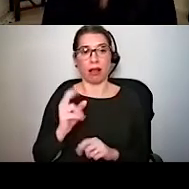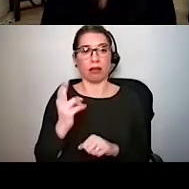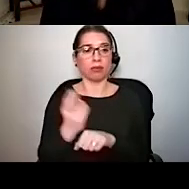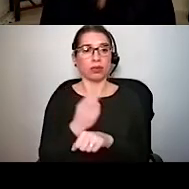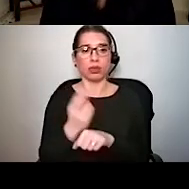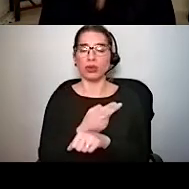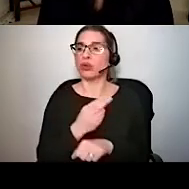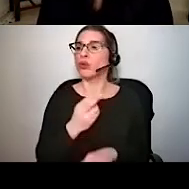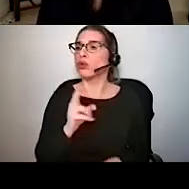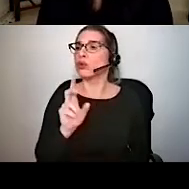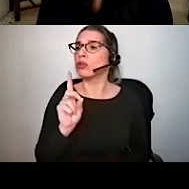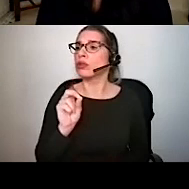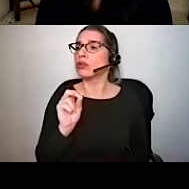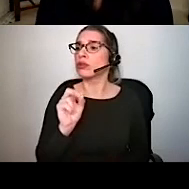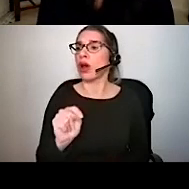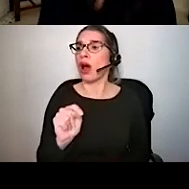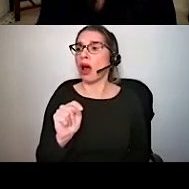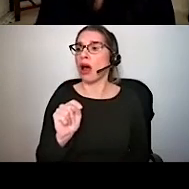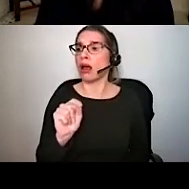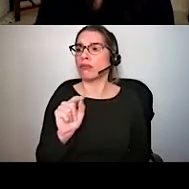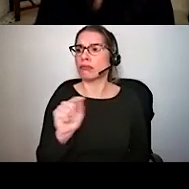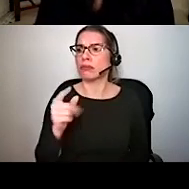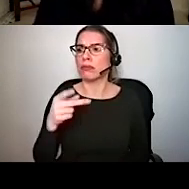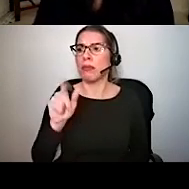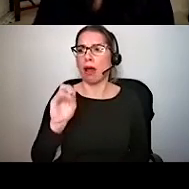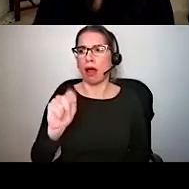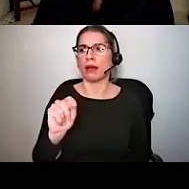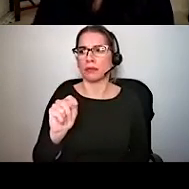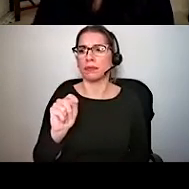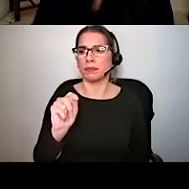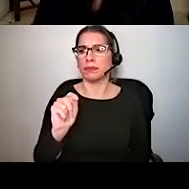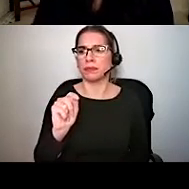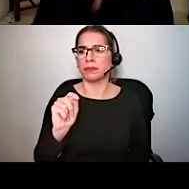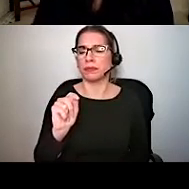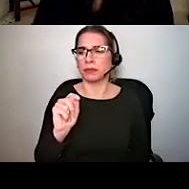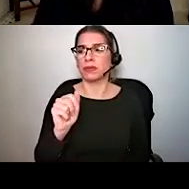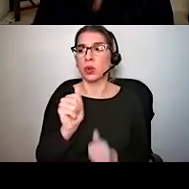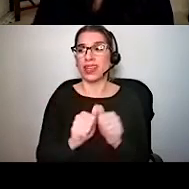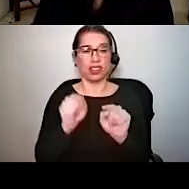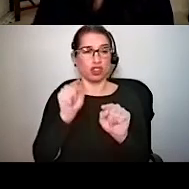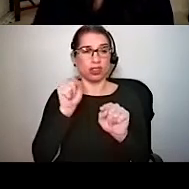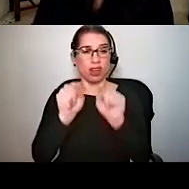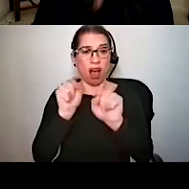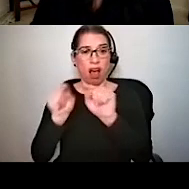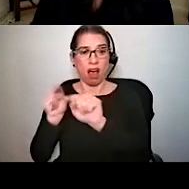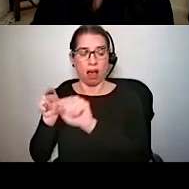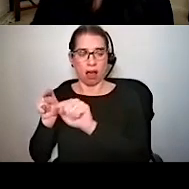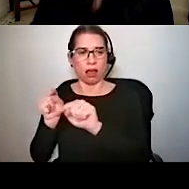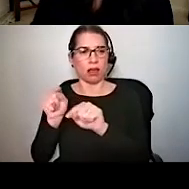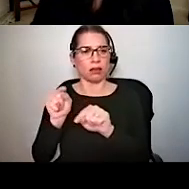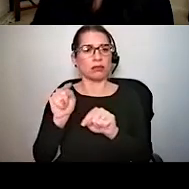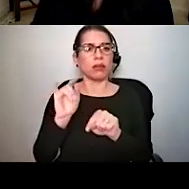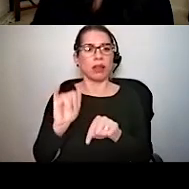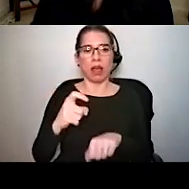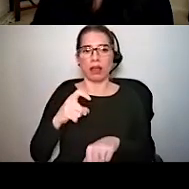raster plot, which is illustrated here. In this case, each of these dots refers to the timing of a